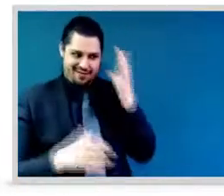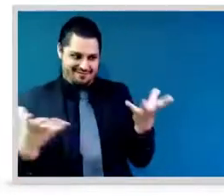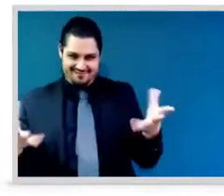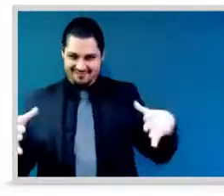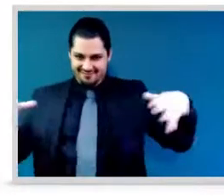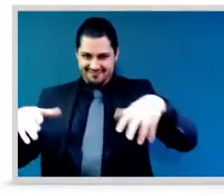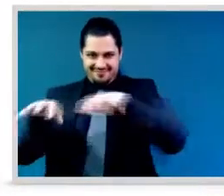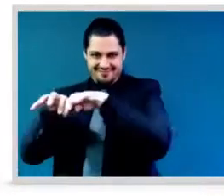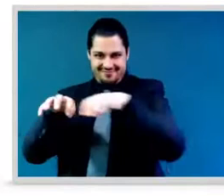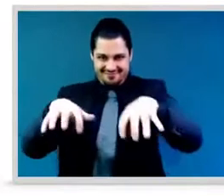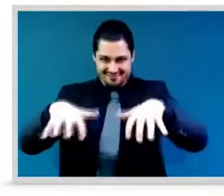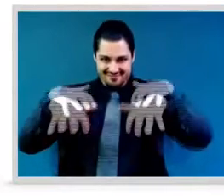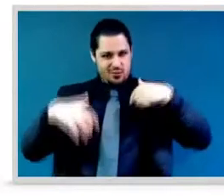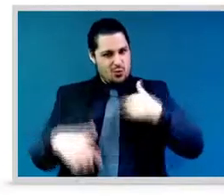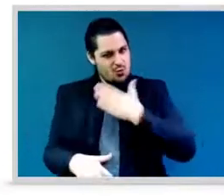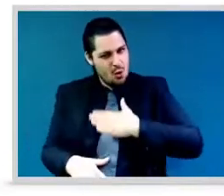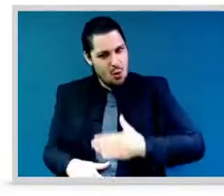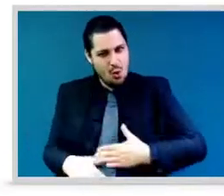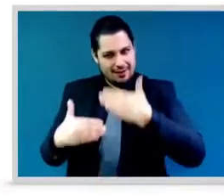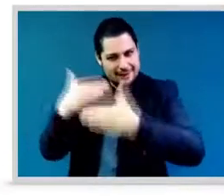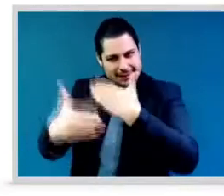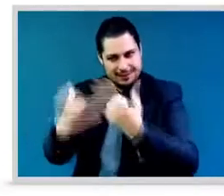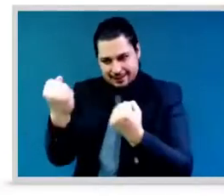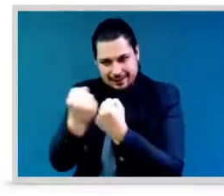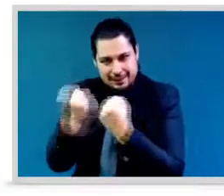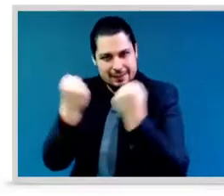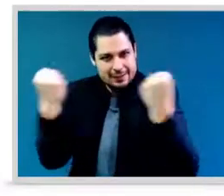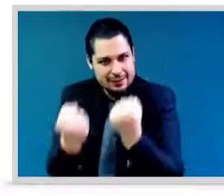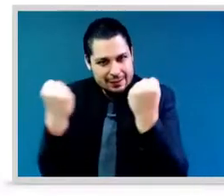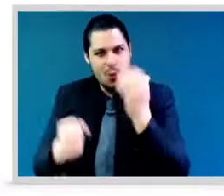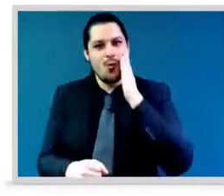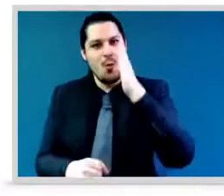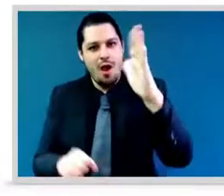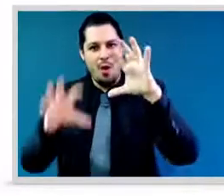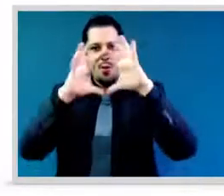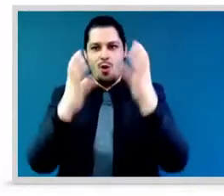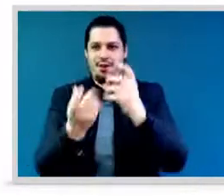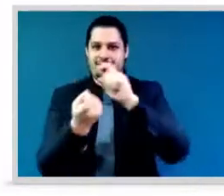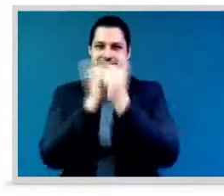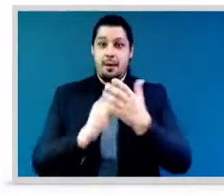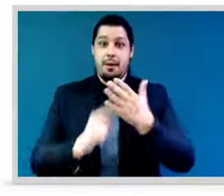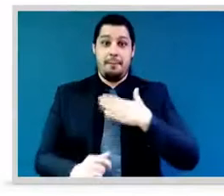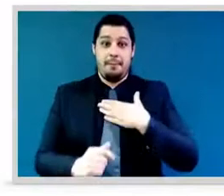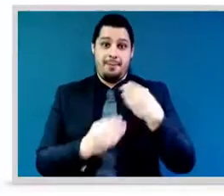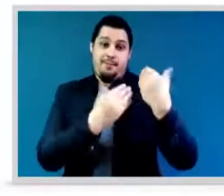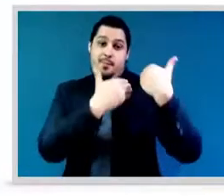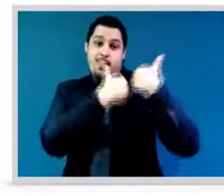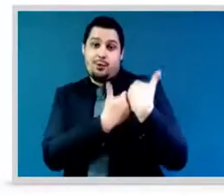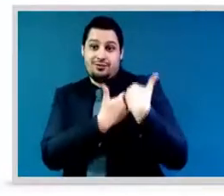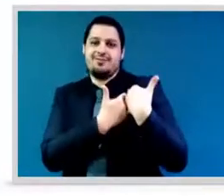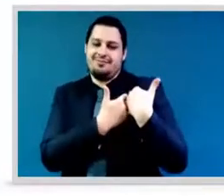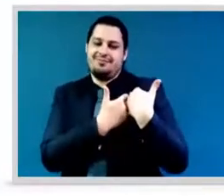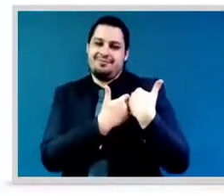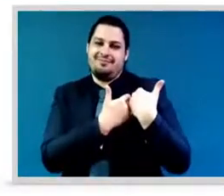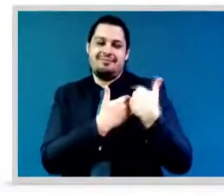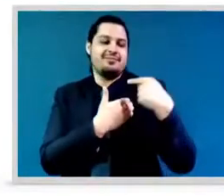cbs news digital which is a global 24 7 streaming news service so it's at the the of